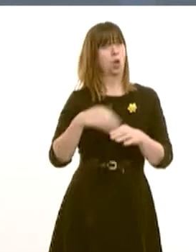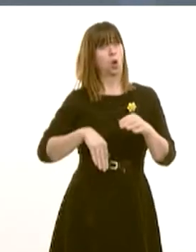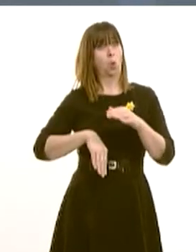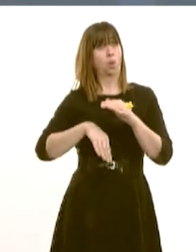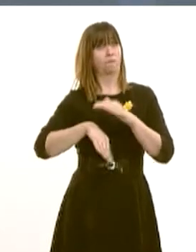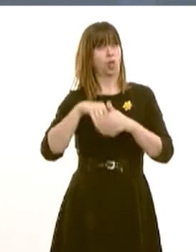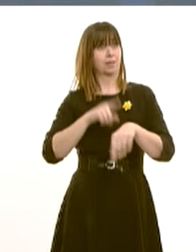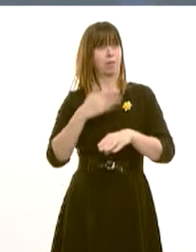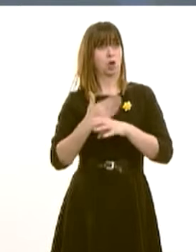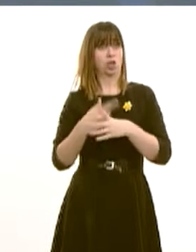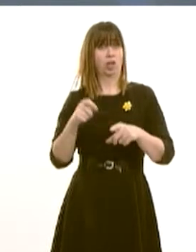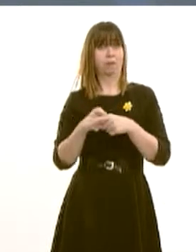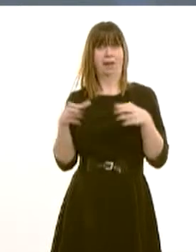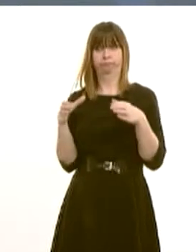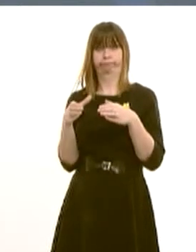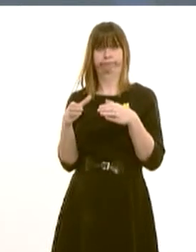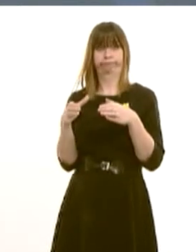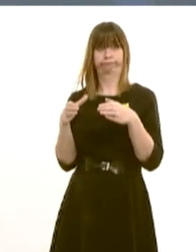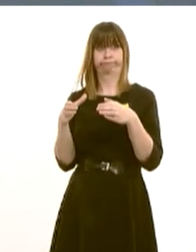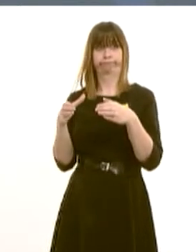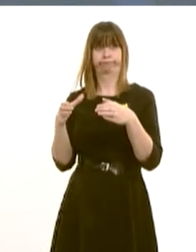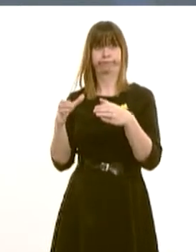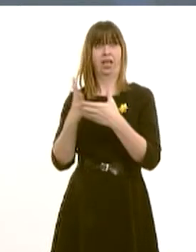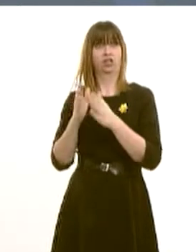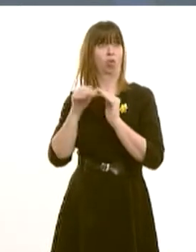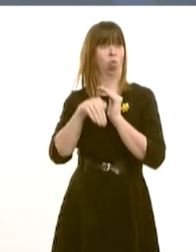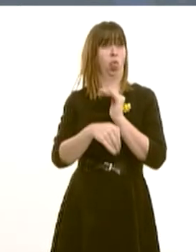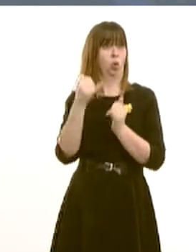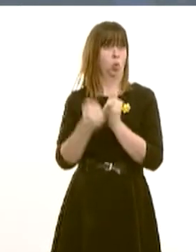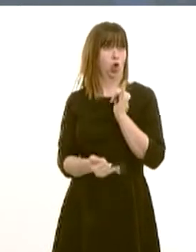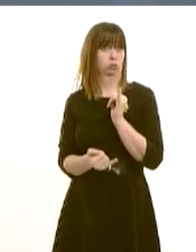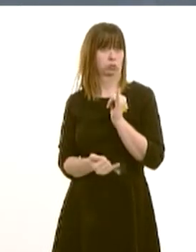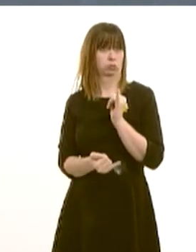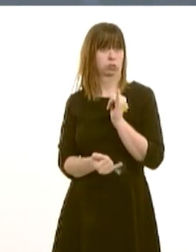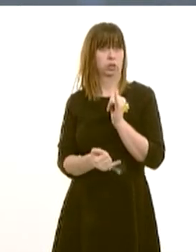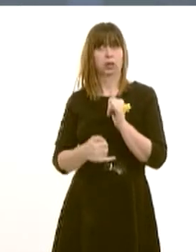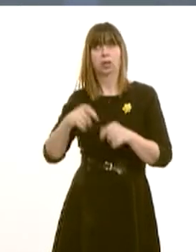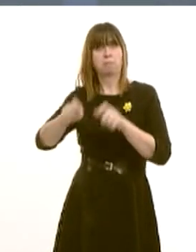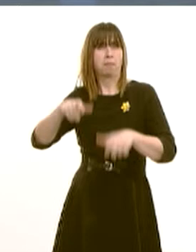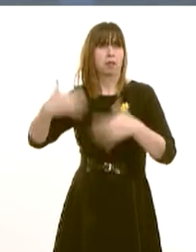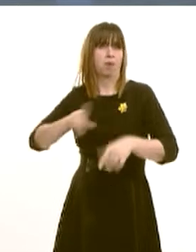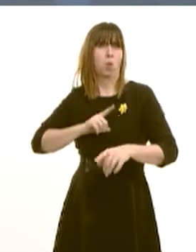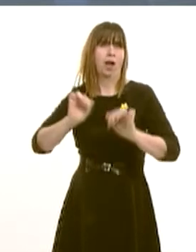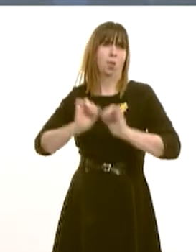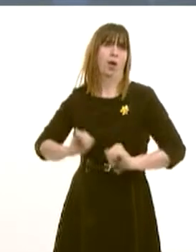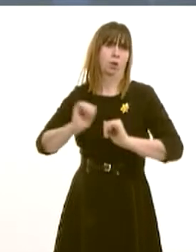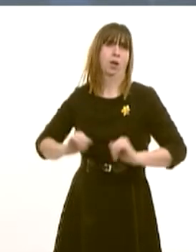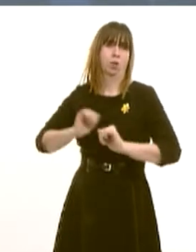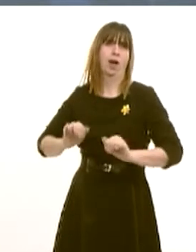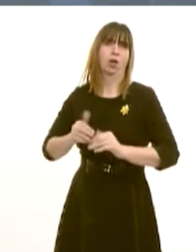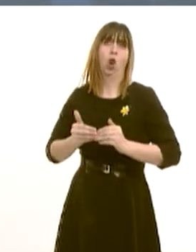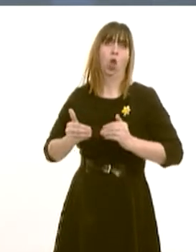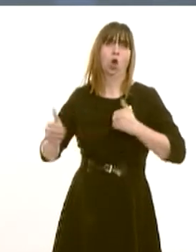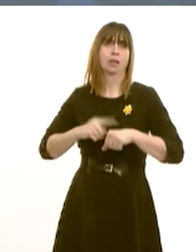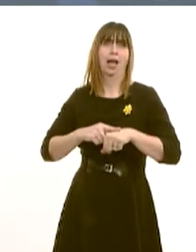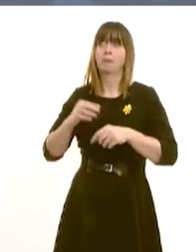increased and GP provision in the North is getting worse. Patients are bearing the brunt of this with longer waiting times and pressurised